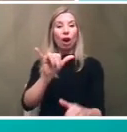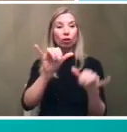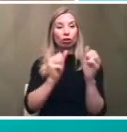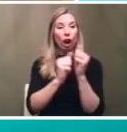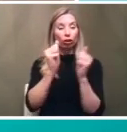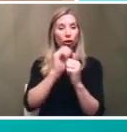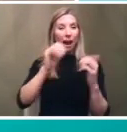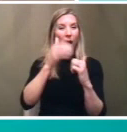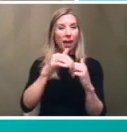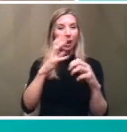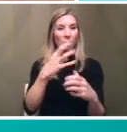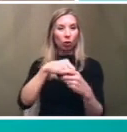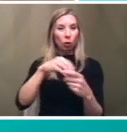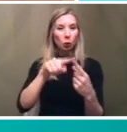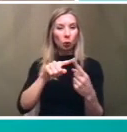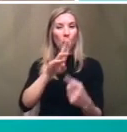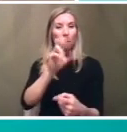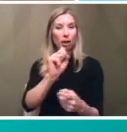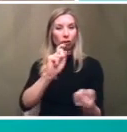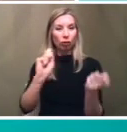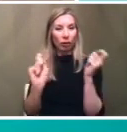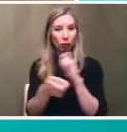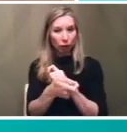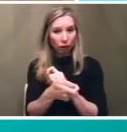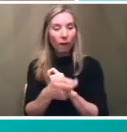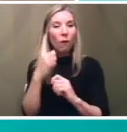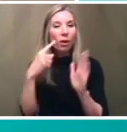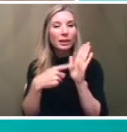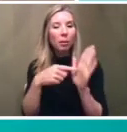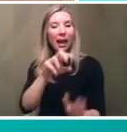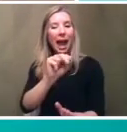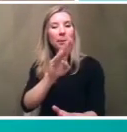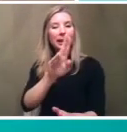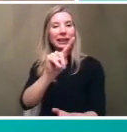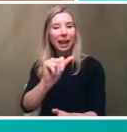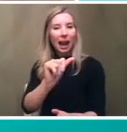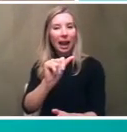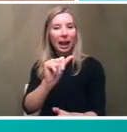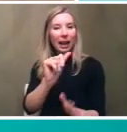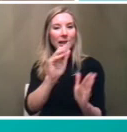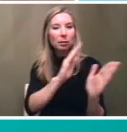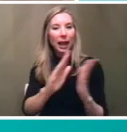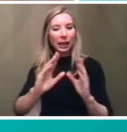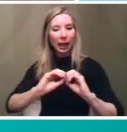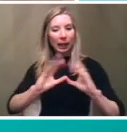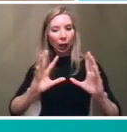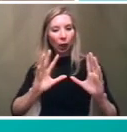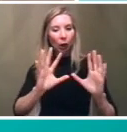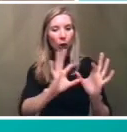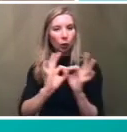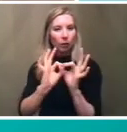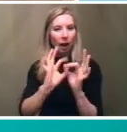into bus revolution in boston for example the mbta is planning along a clear unified timeline for bus network